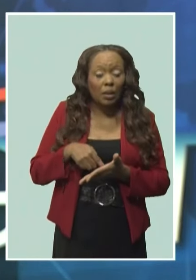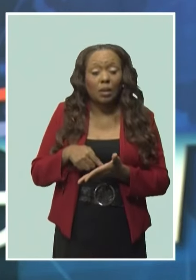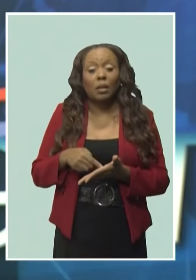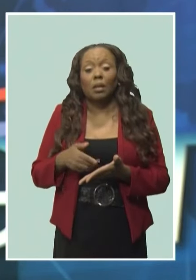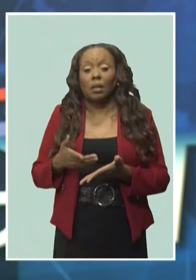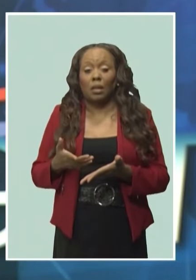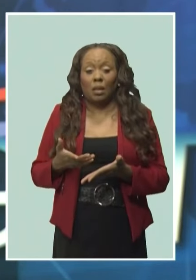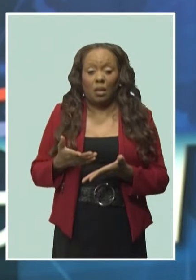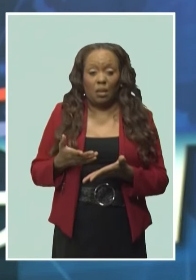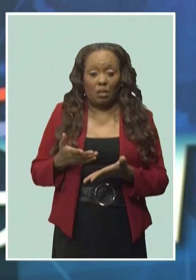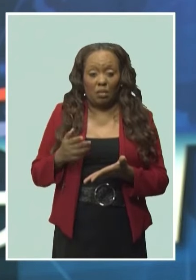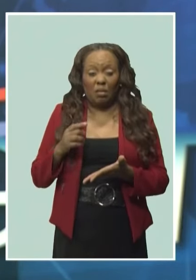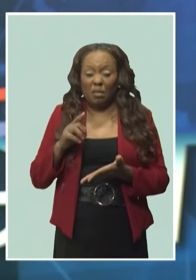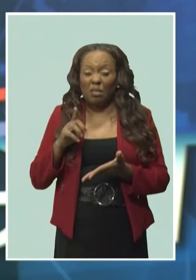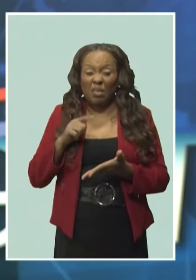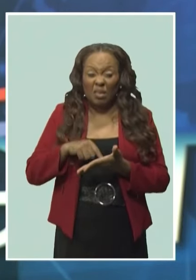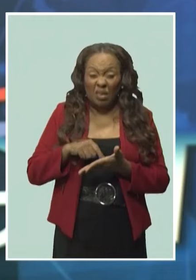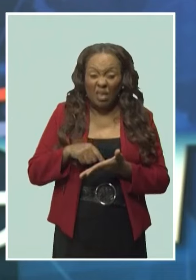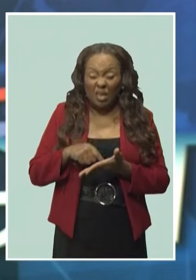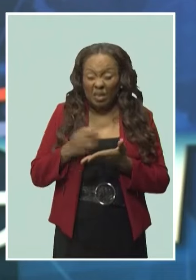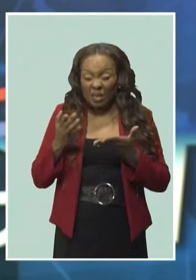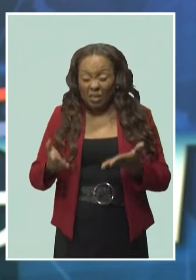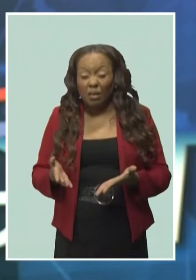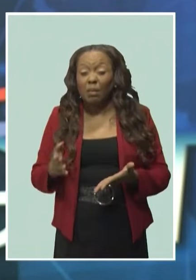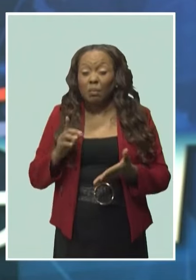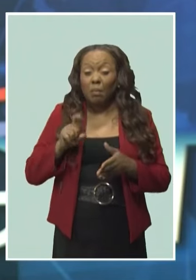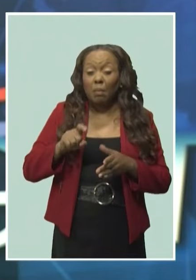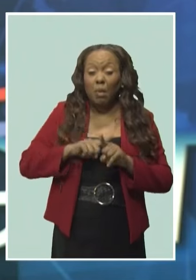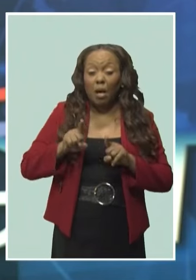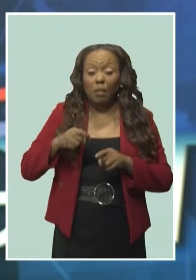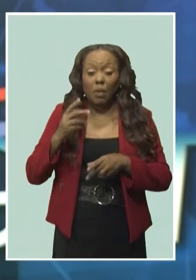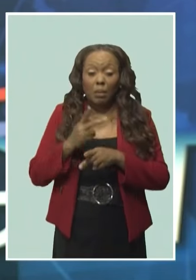owing to the instruments used in the restructuring process.